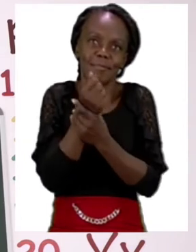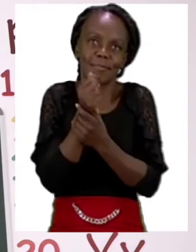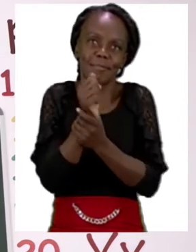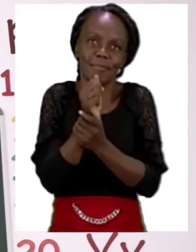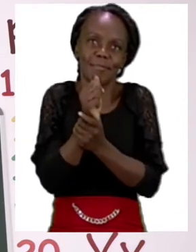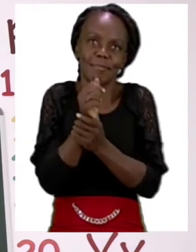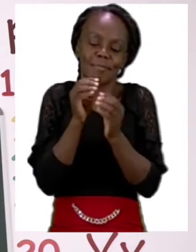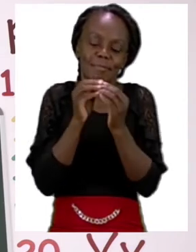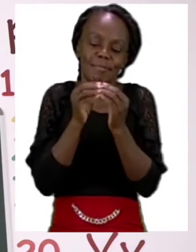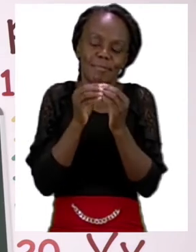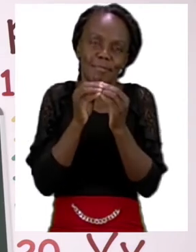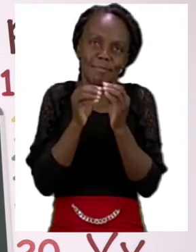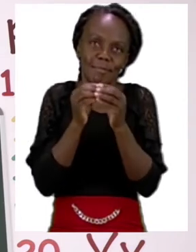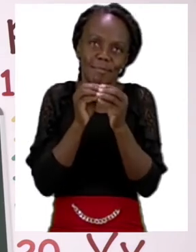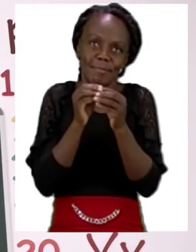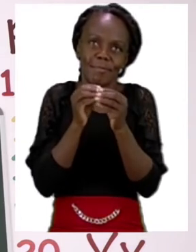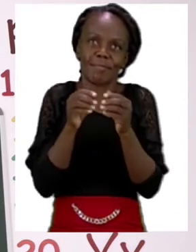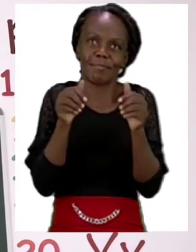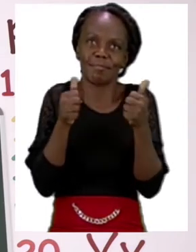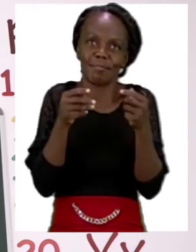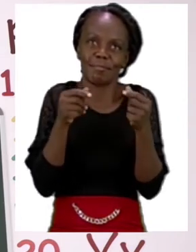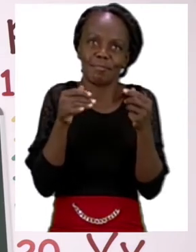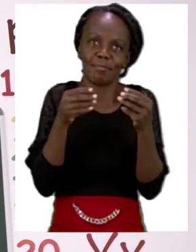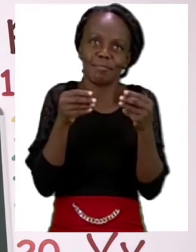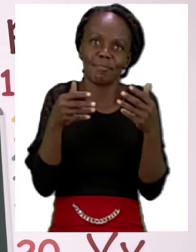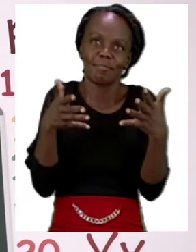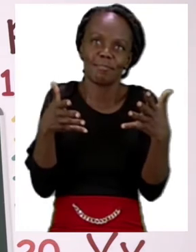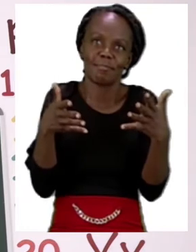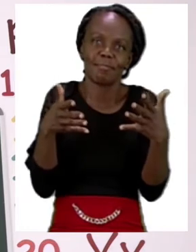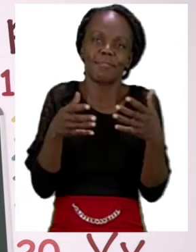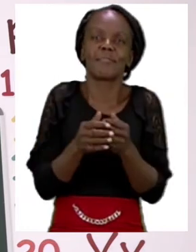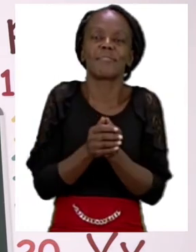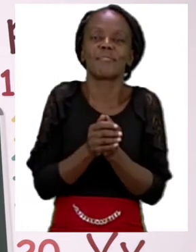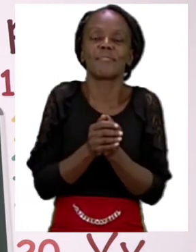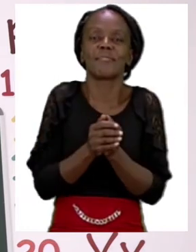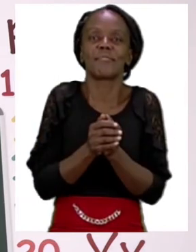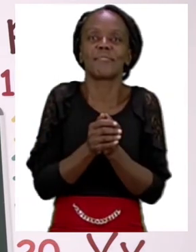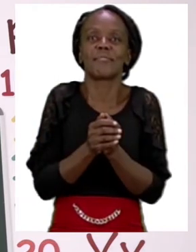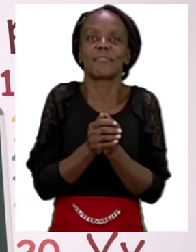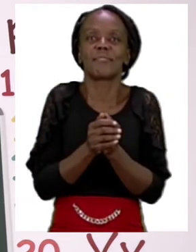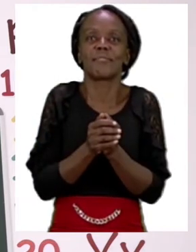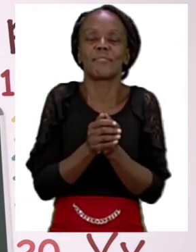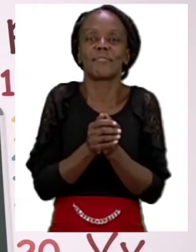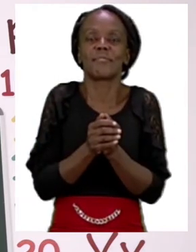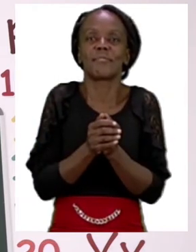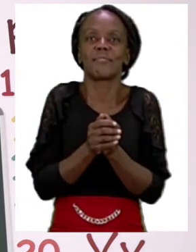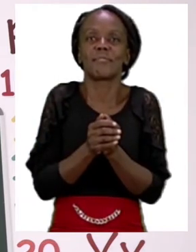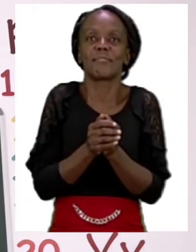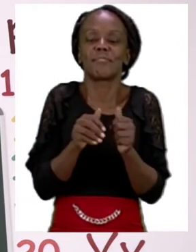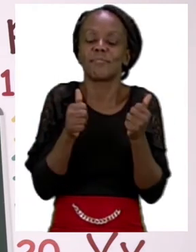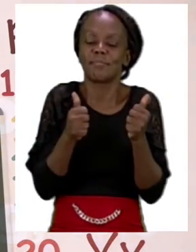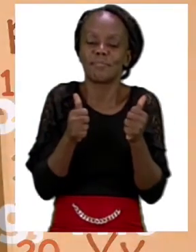and on our fingertips. Make sure your hands are dry before you touch anything else. Well